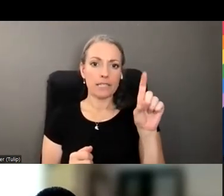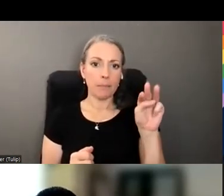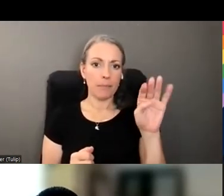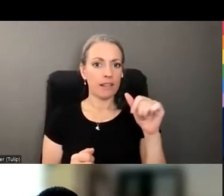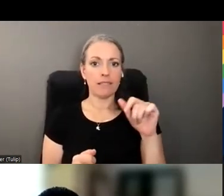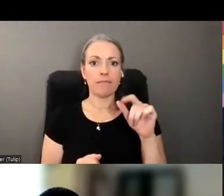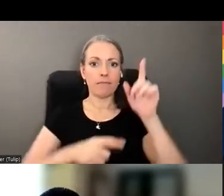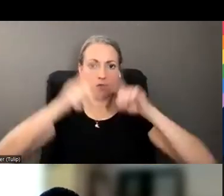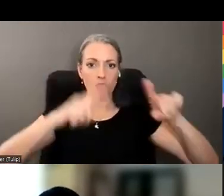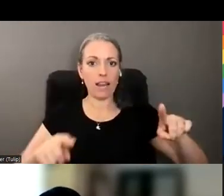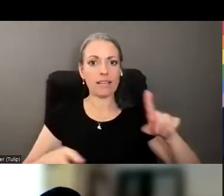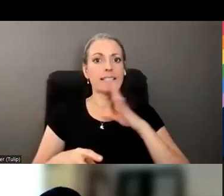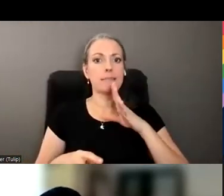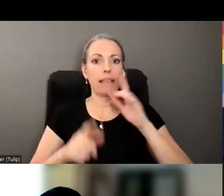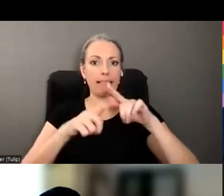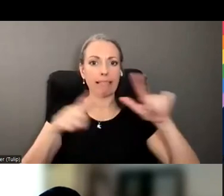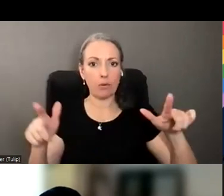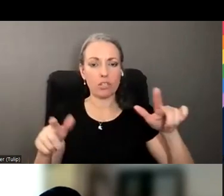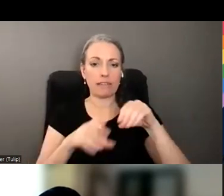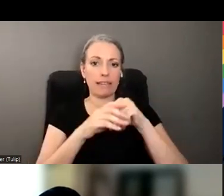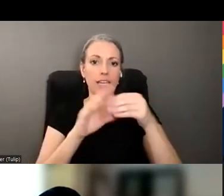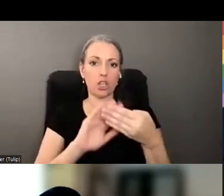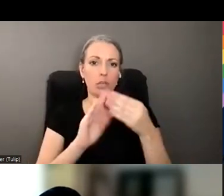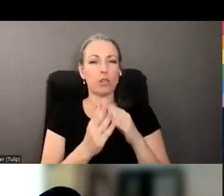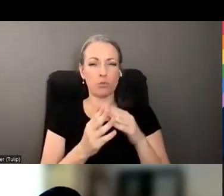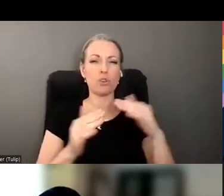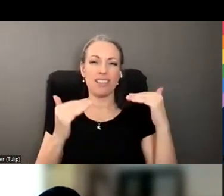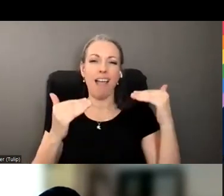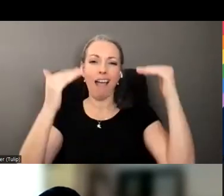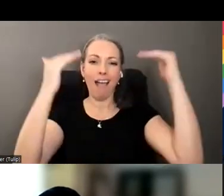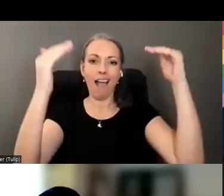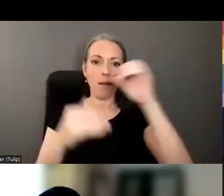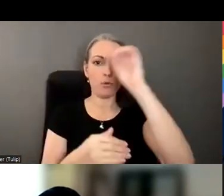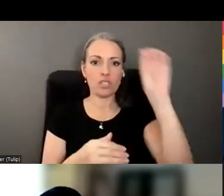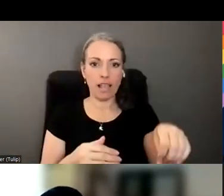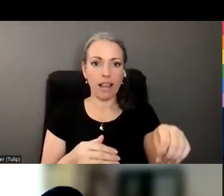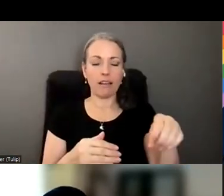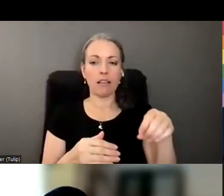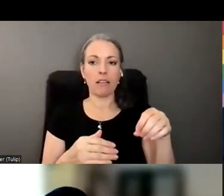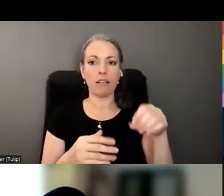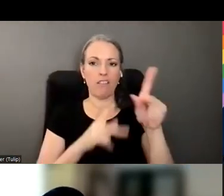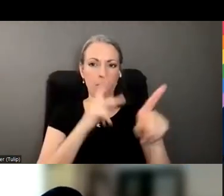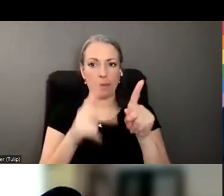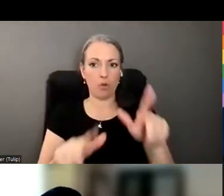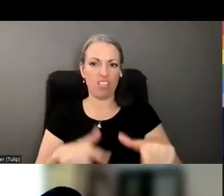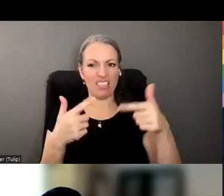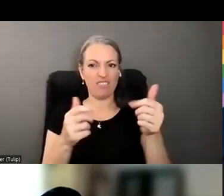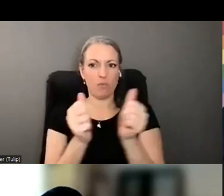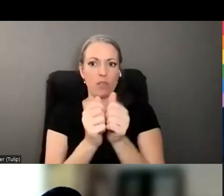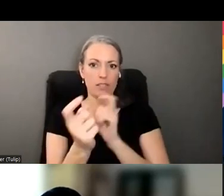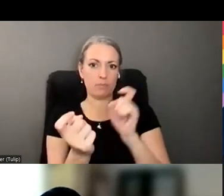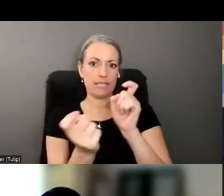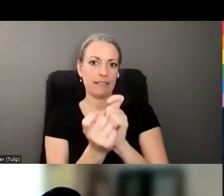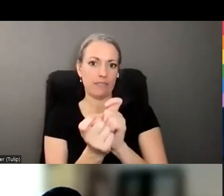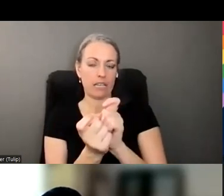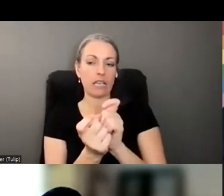particularly when they're in communities where there's a high percentage of residents who have, uh, certain language capable, uh,